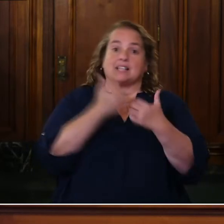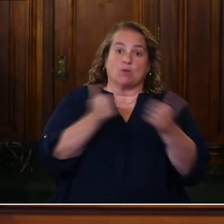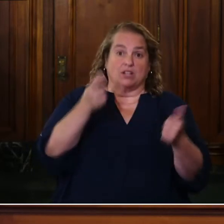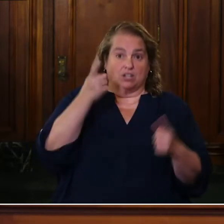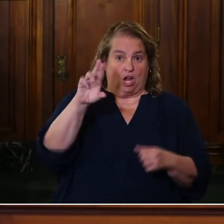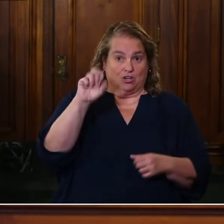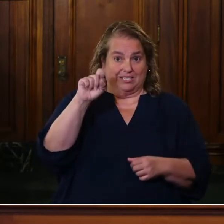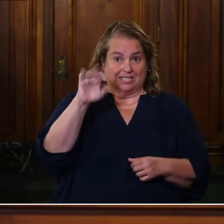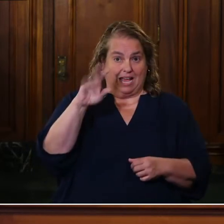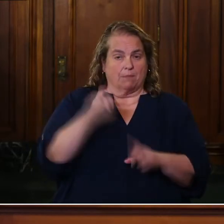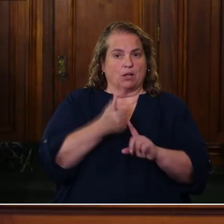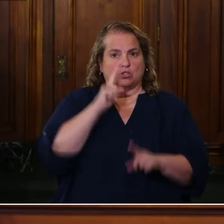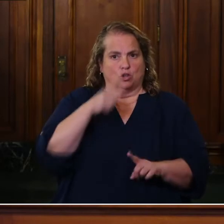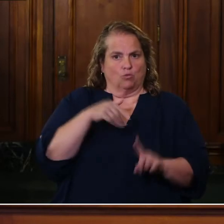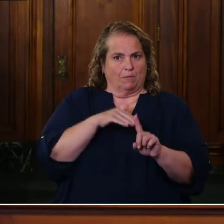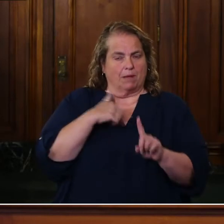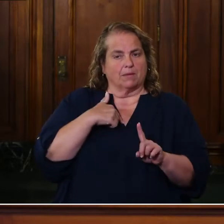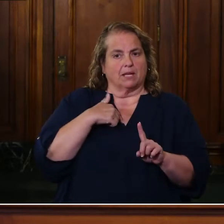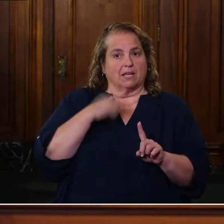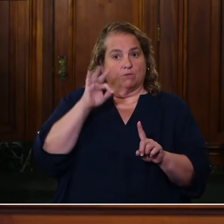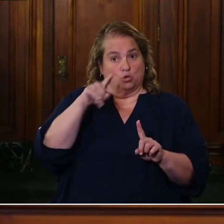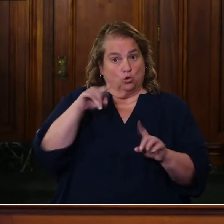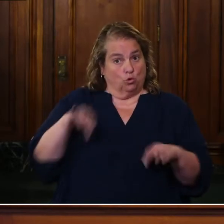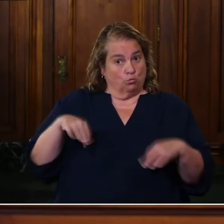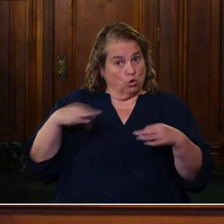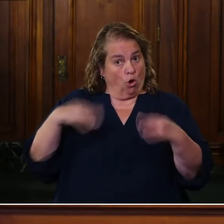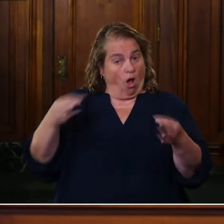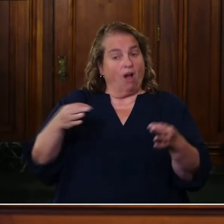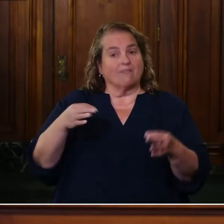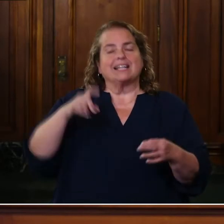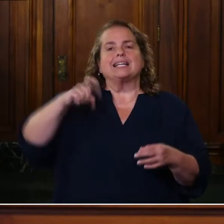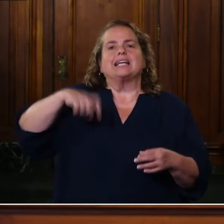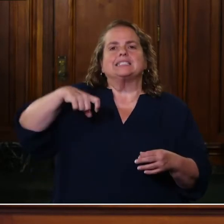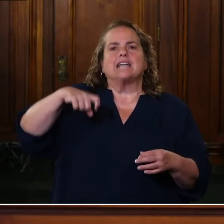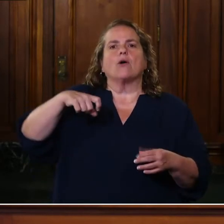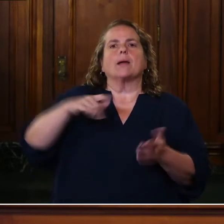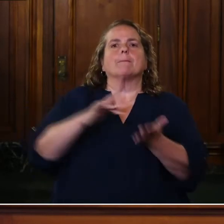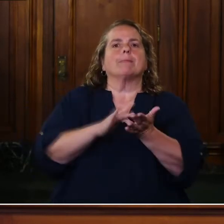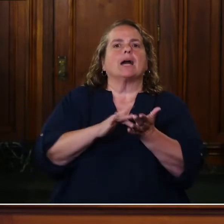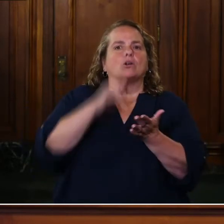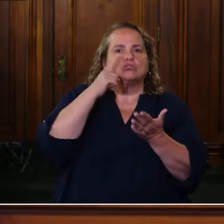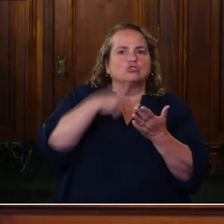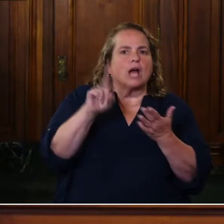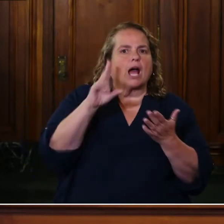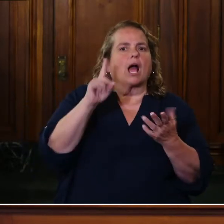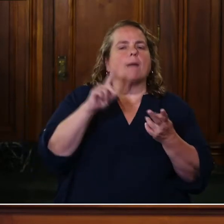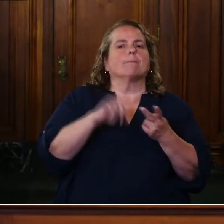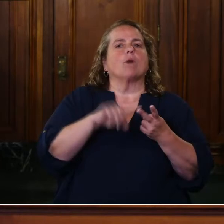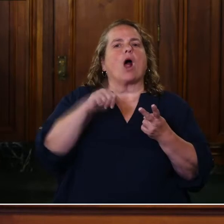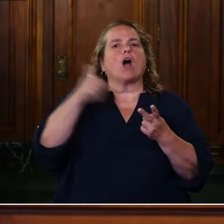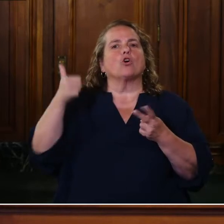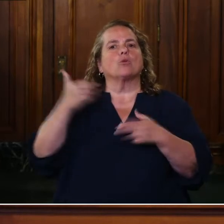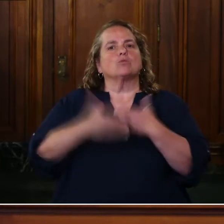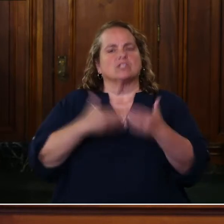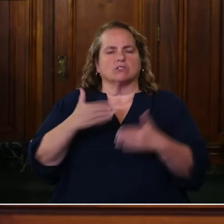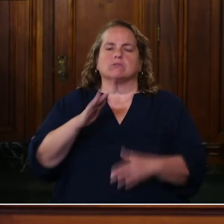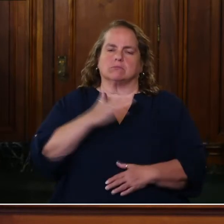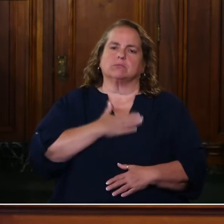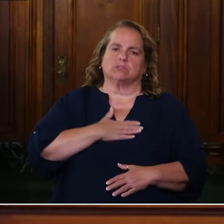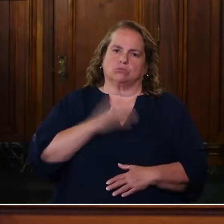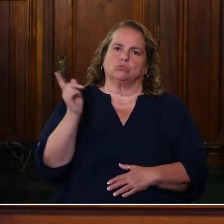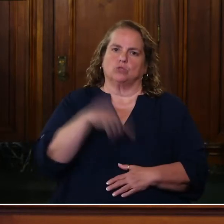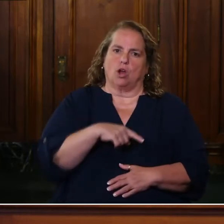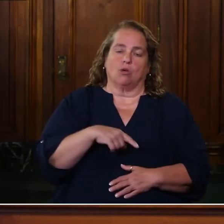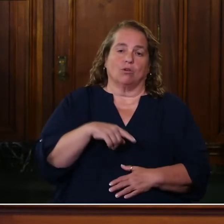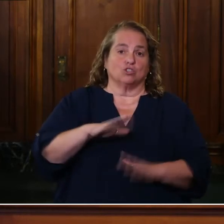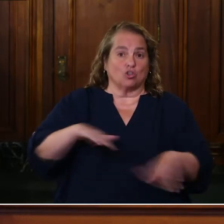remind me, If you have been putting off necessary medical procedures or checkups, we need you to be healthy. If you put off your kids'